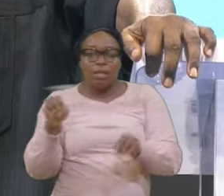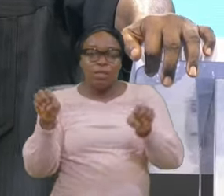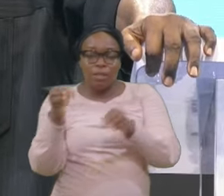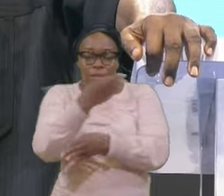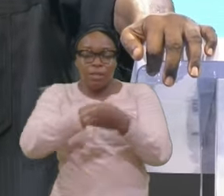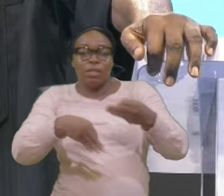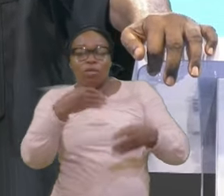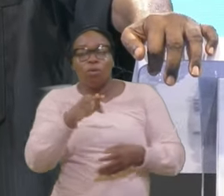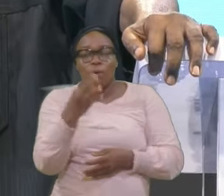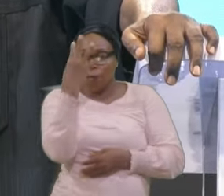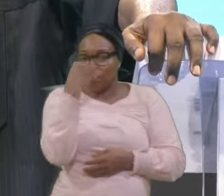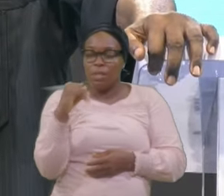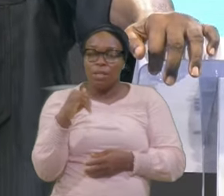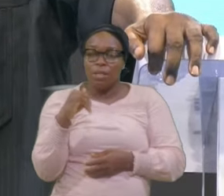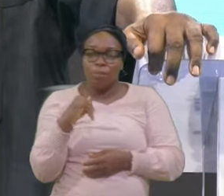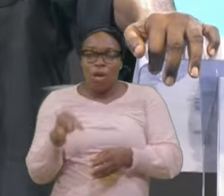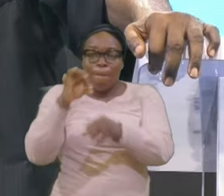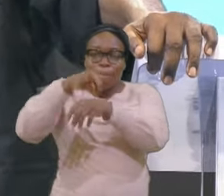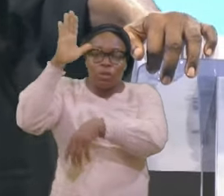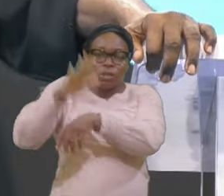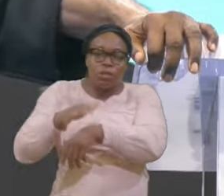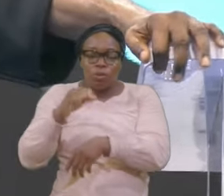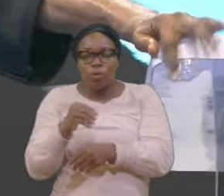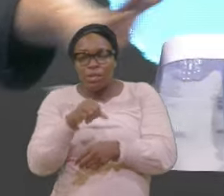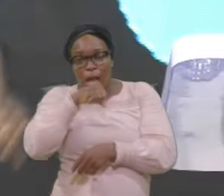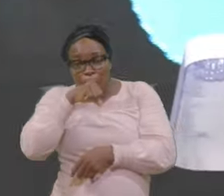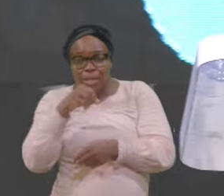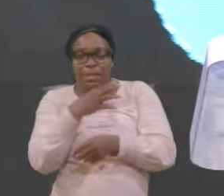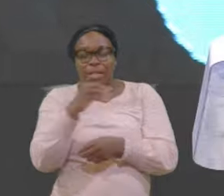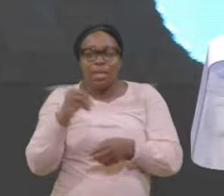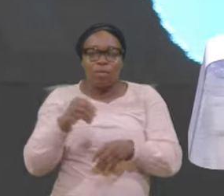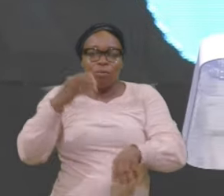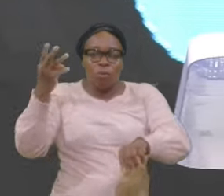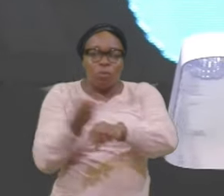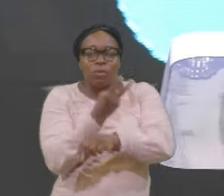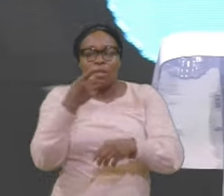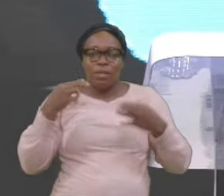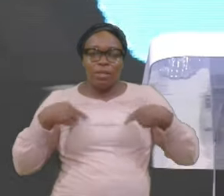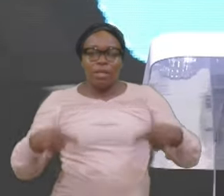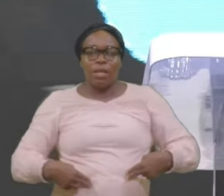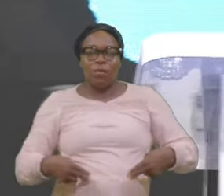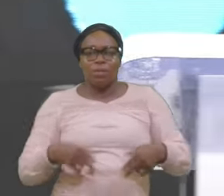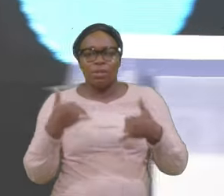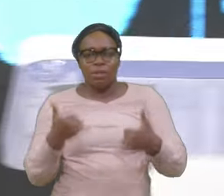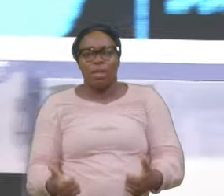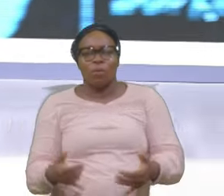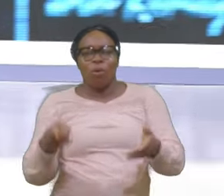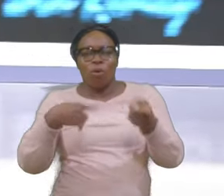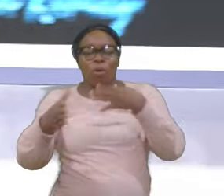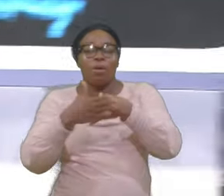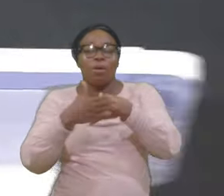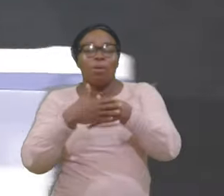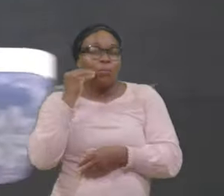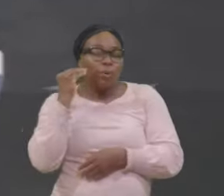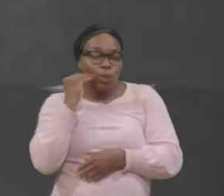Talk of typhoon Fever And talking about Everything But now He came back home And as he came back home